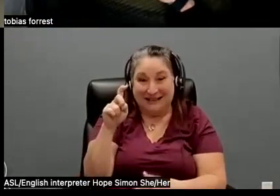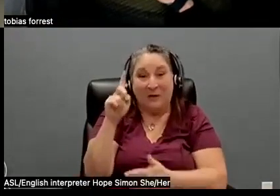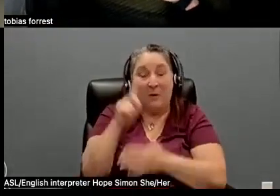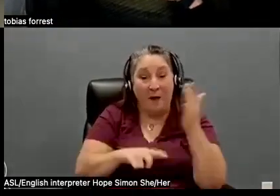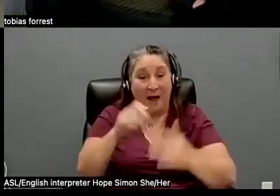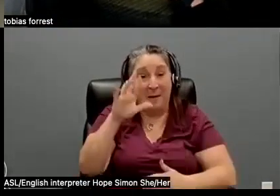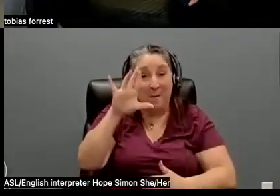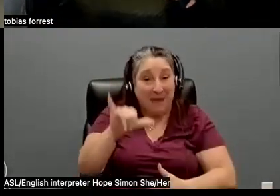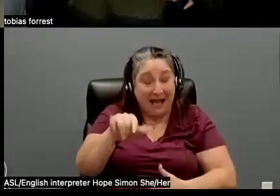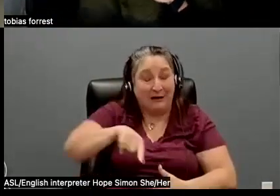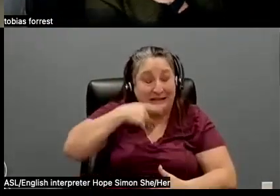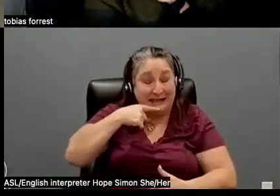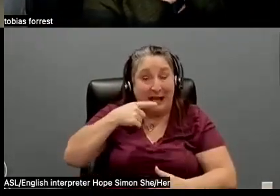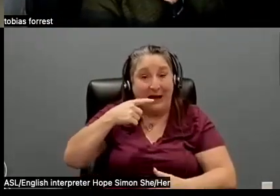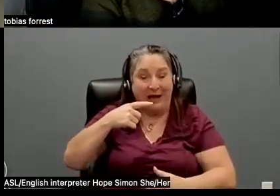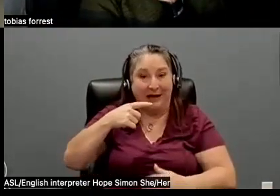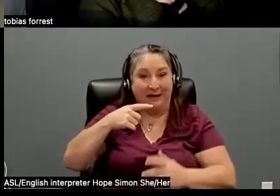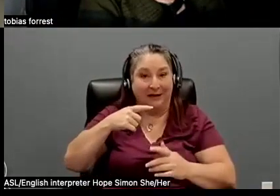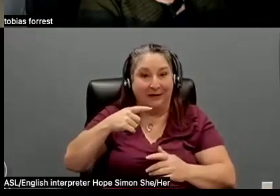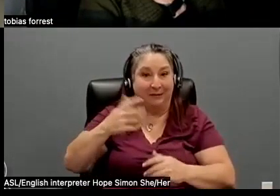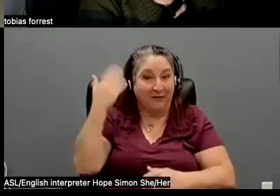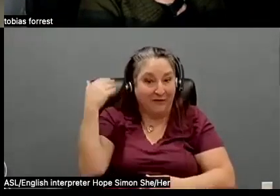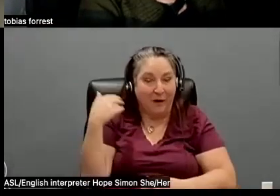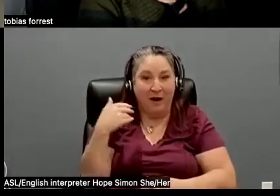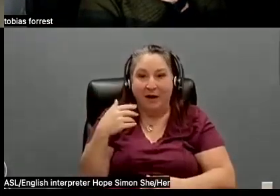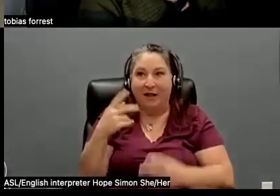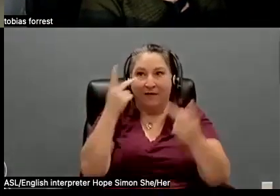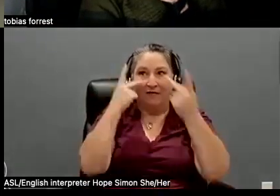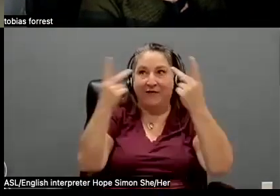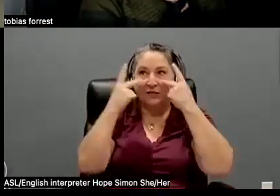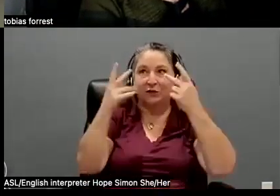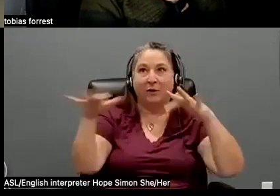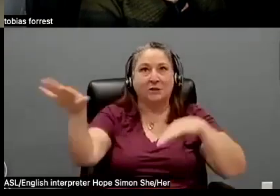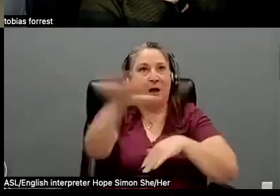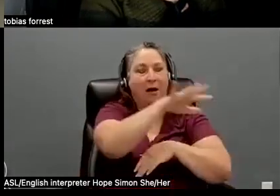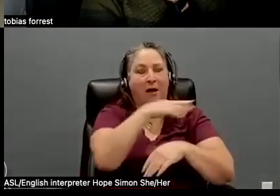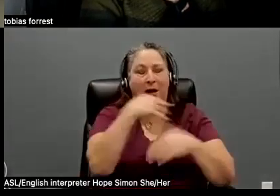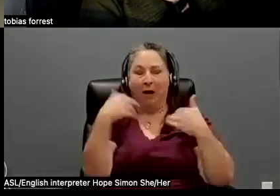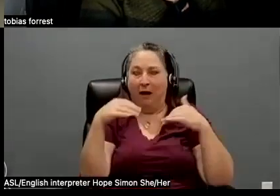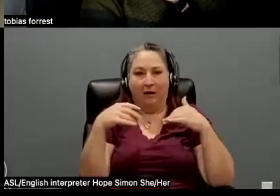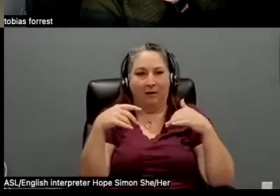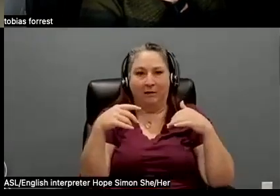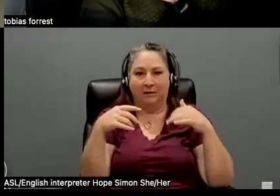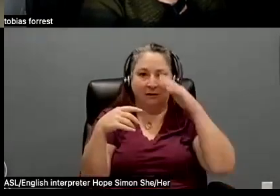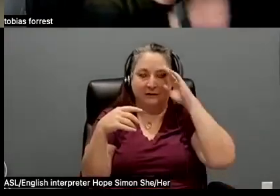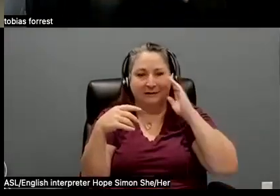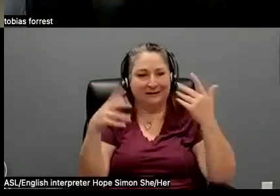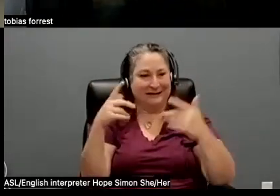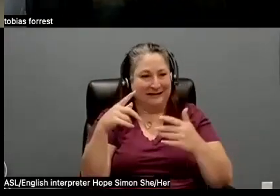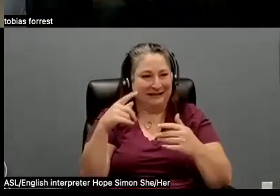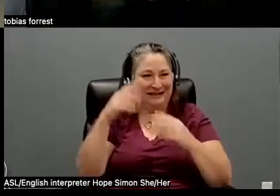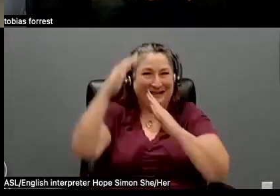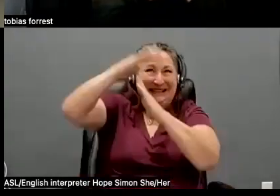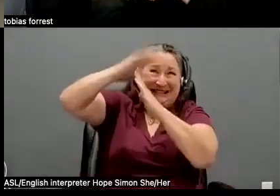earlier too, your visuals are stunning. I mean that, I mean, you're, what is it from high